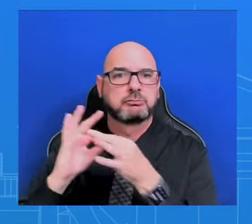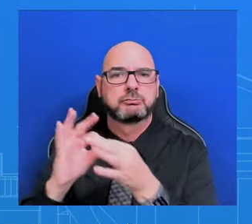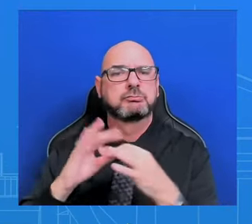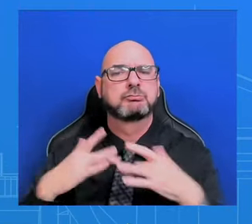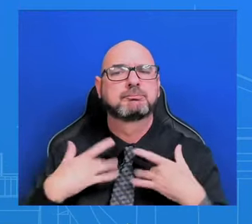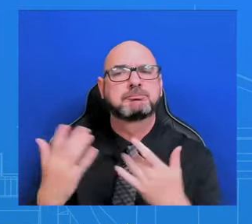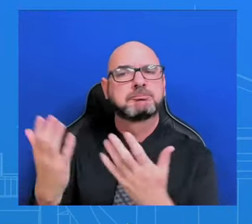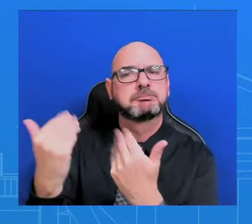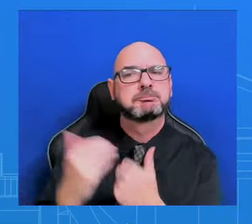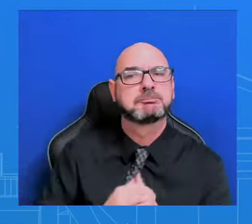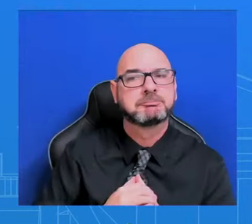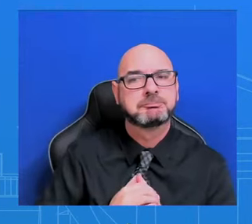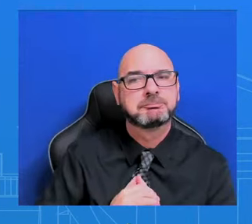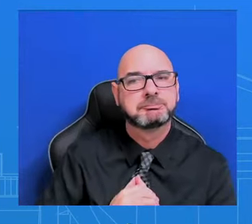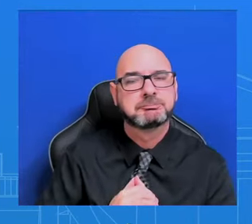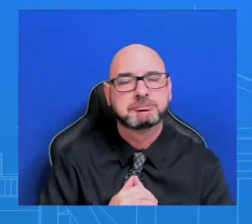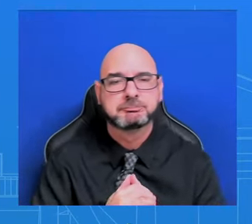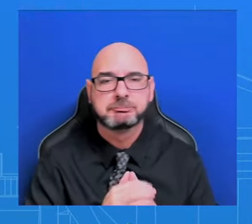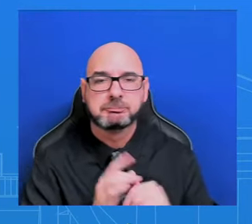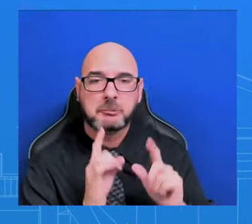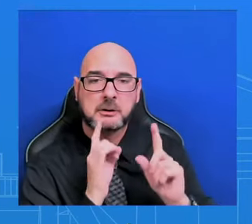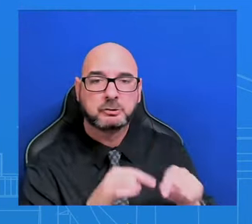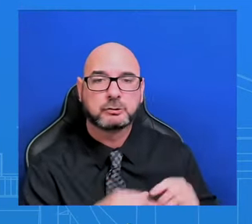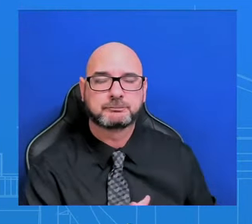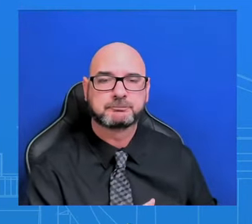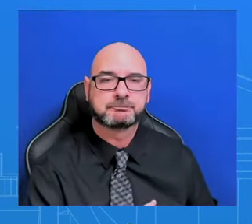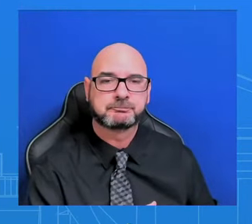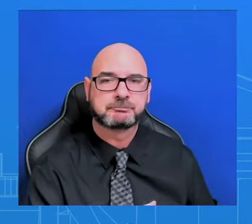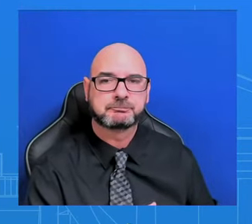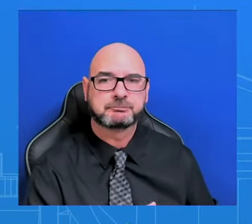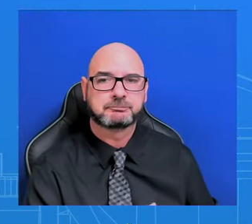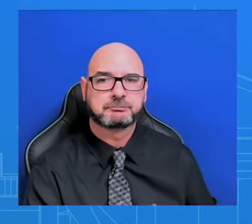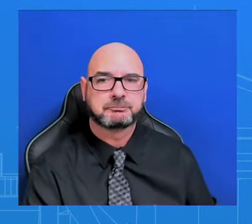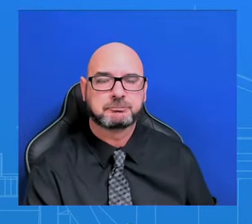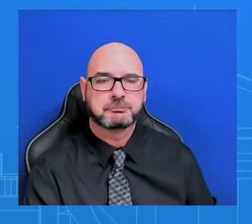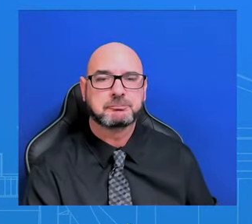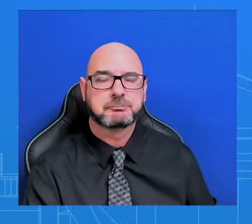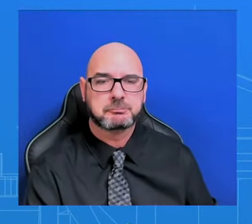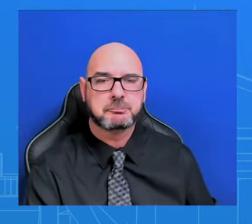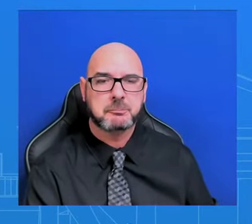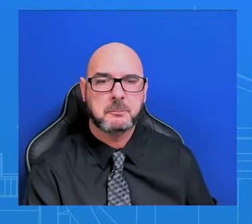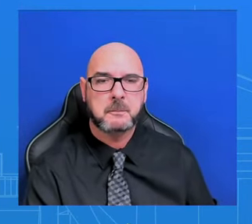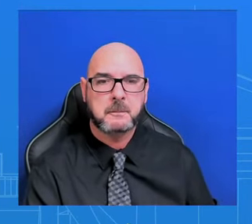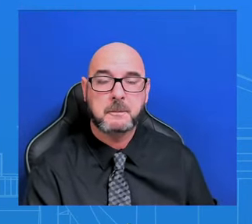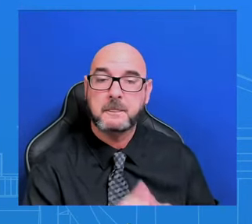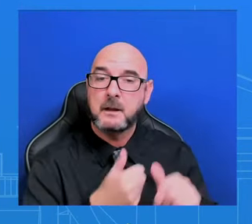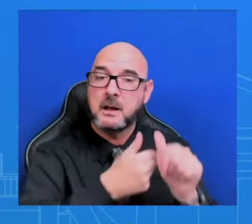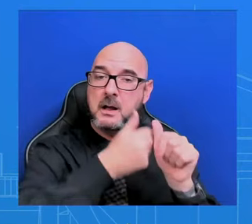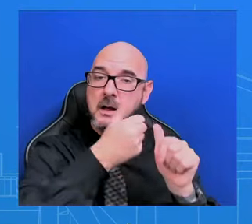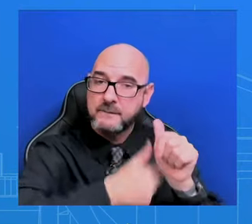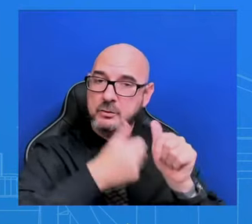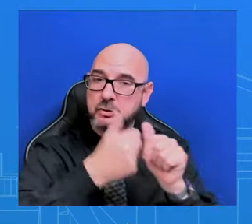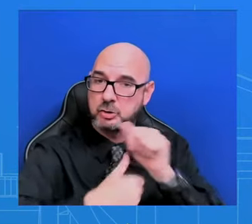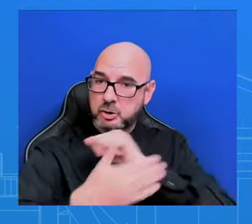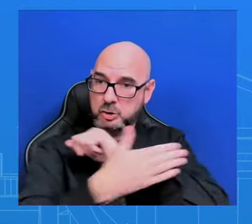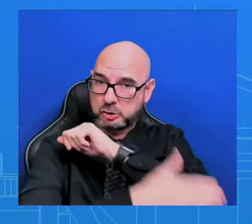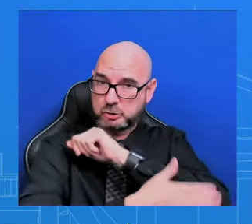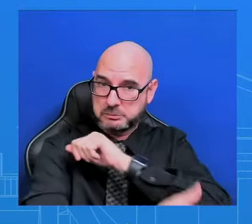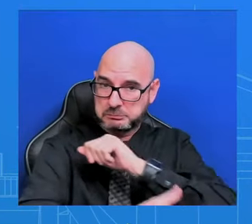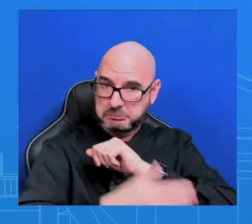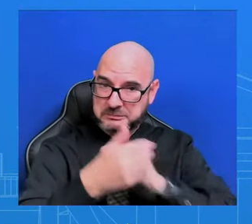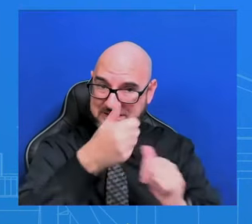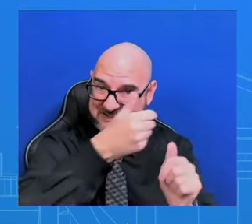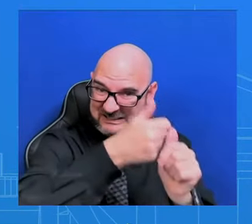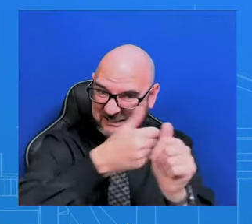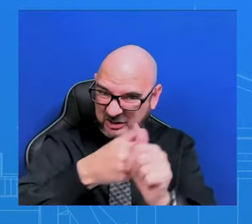off there. Not every nation is involved in the actual dropping of munitions. In this case, it was the United States and the United Kingdom.